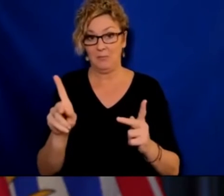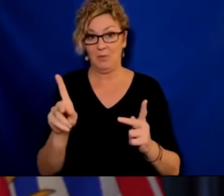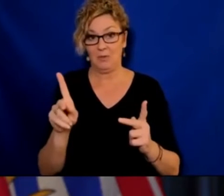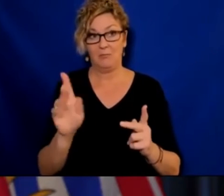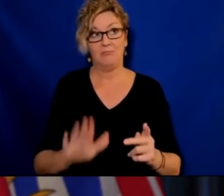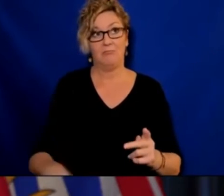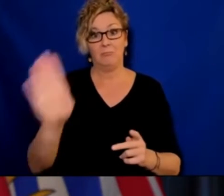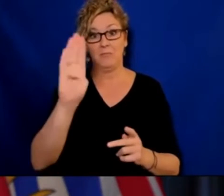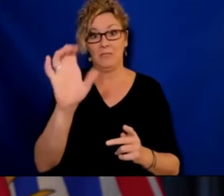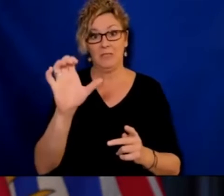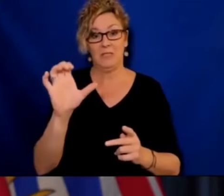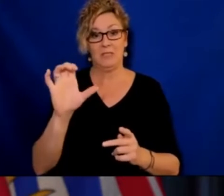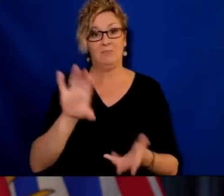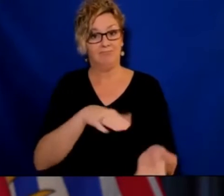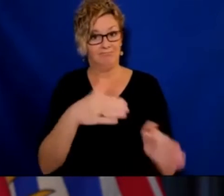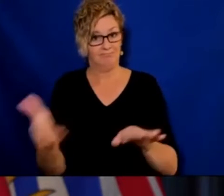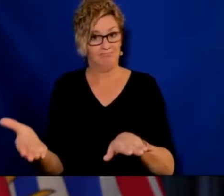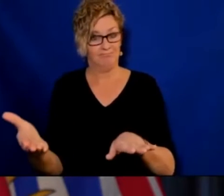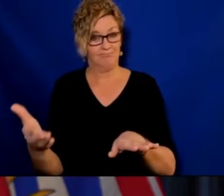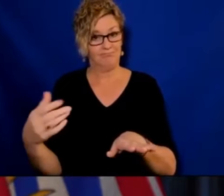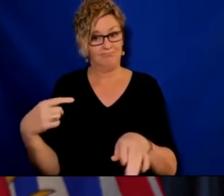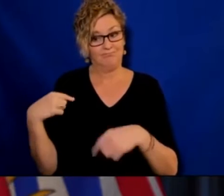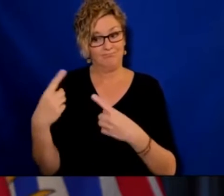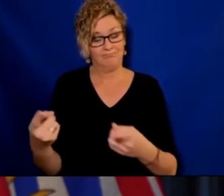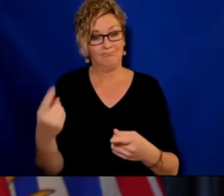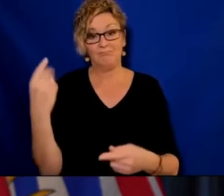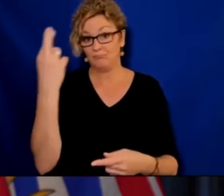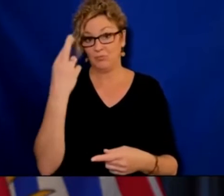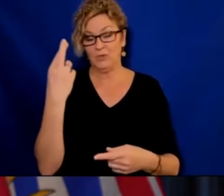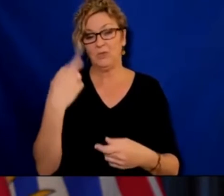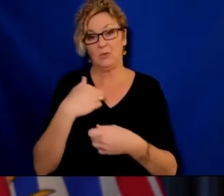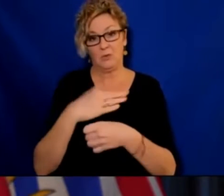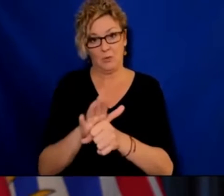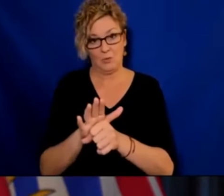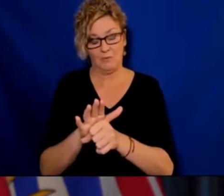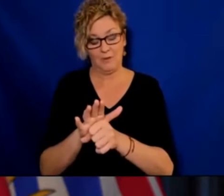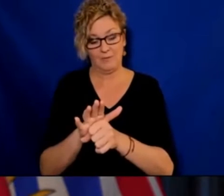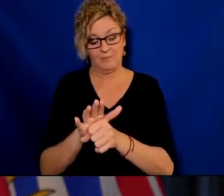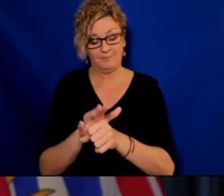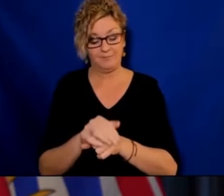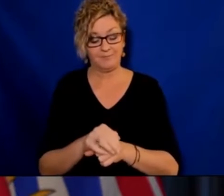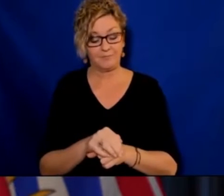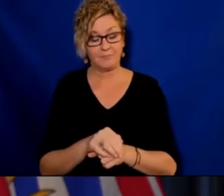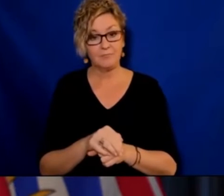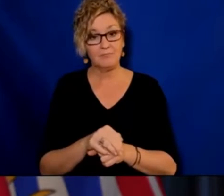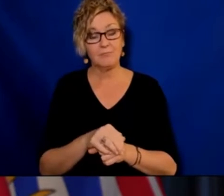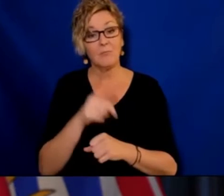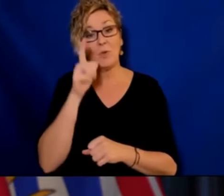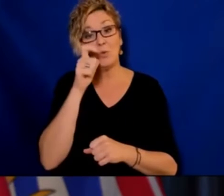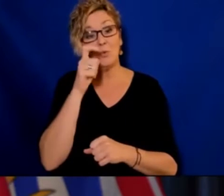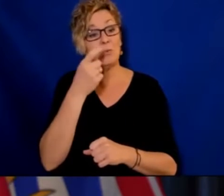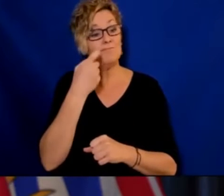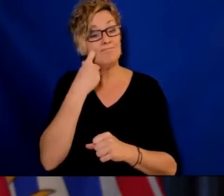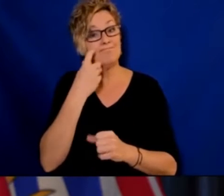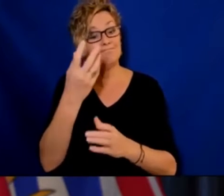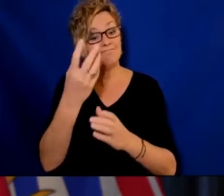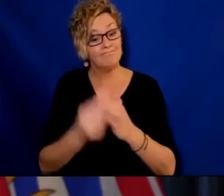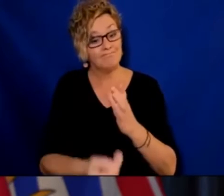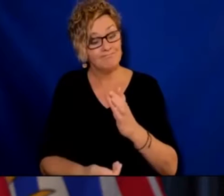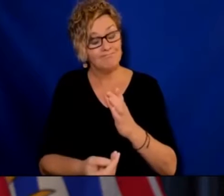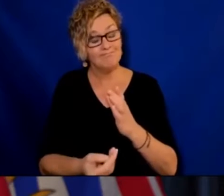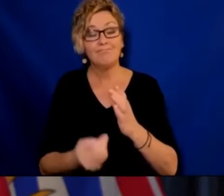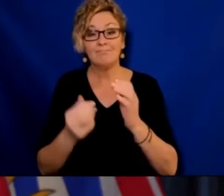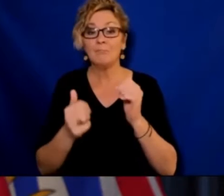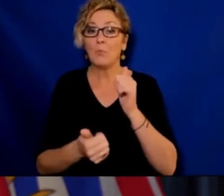hospital. But we're always struck by the challenges and the tragedy of